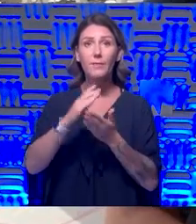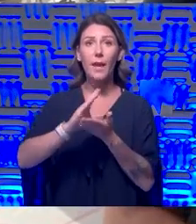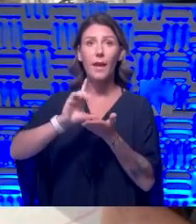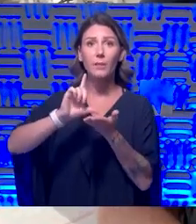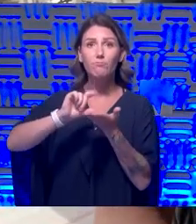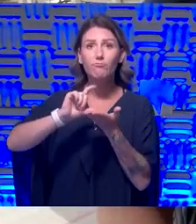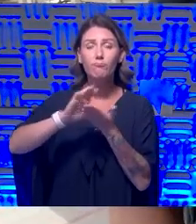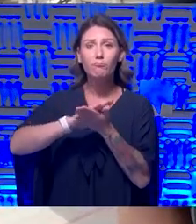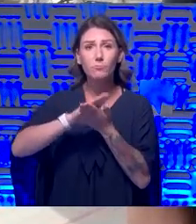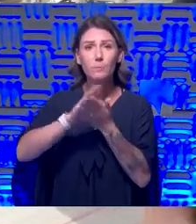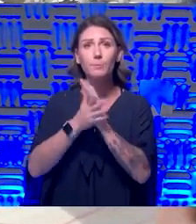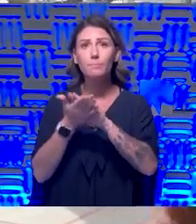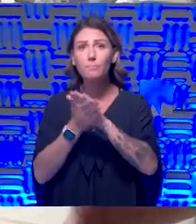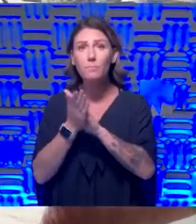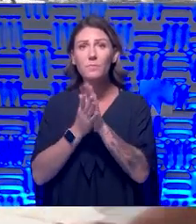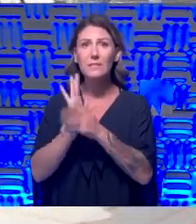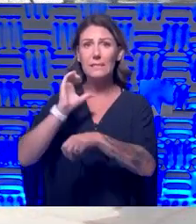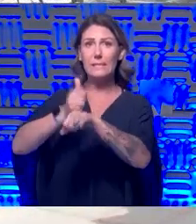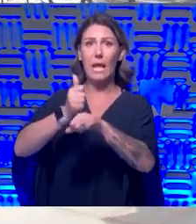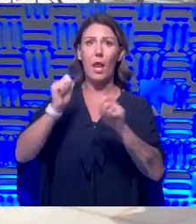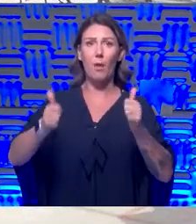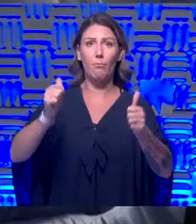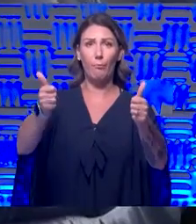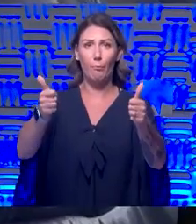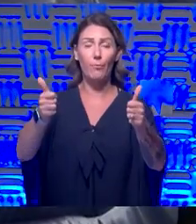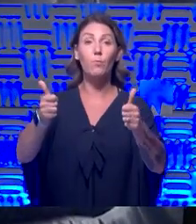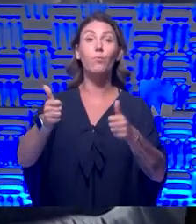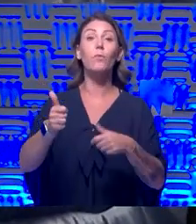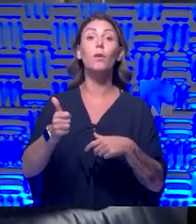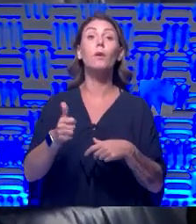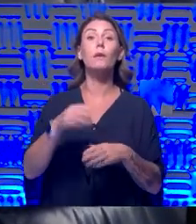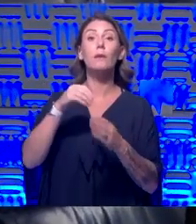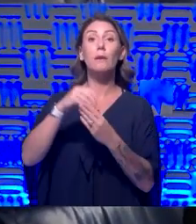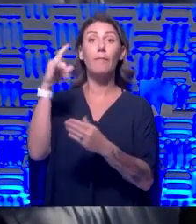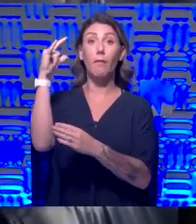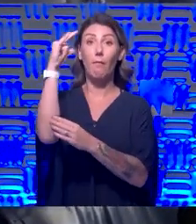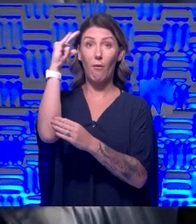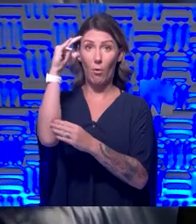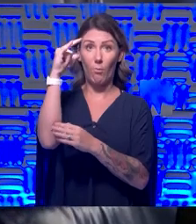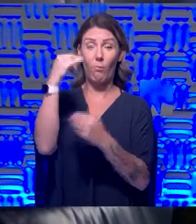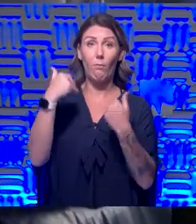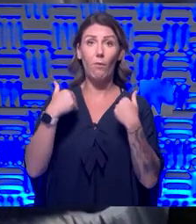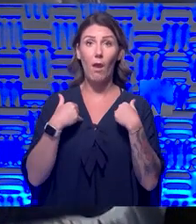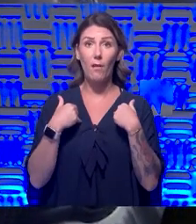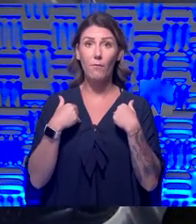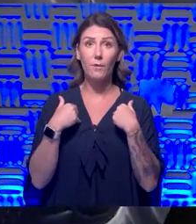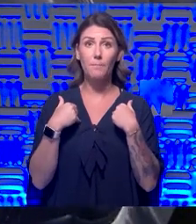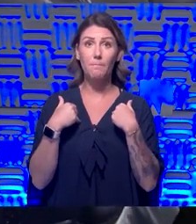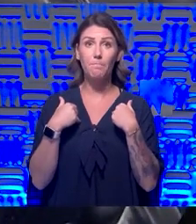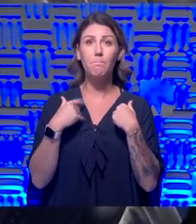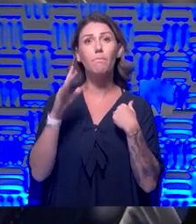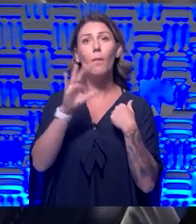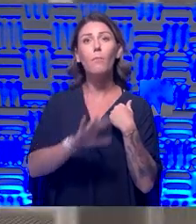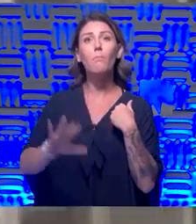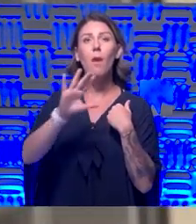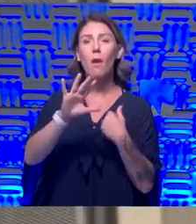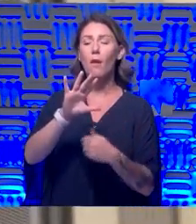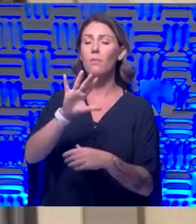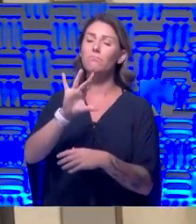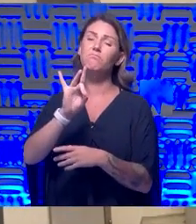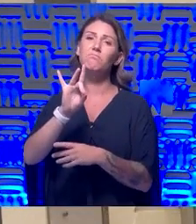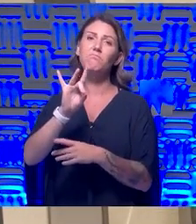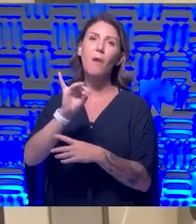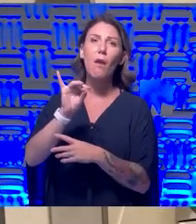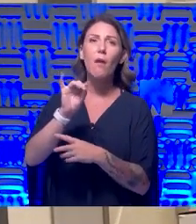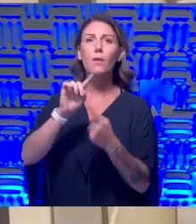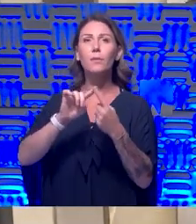sanitizer stations. In the airplane, there were about 80 to 90% of